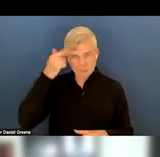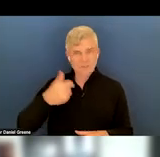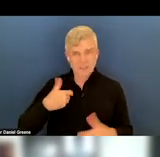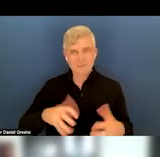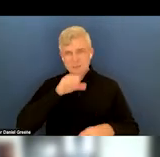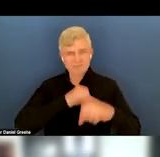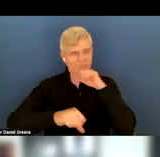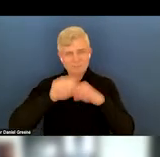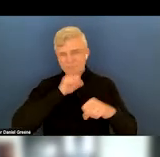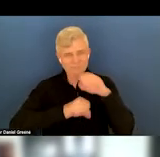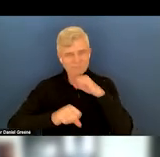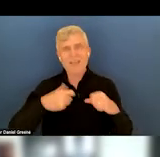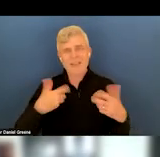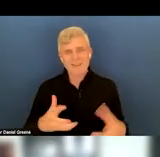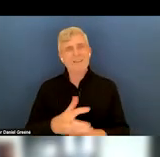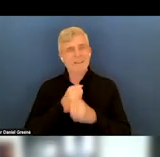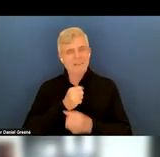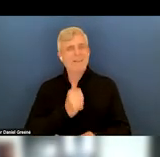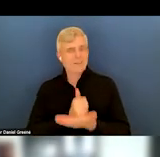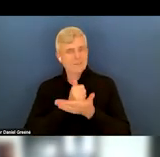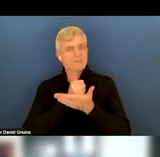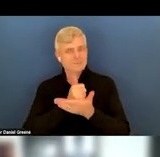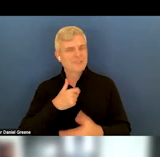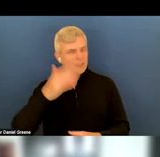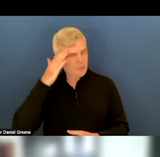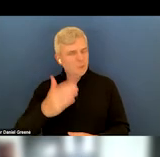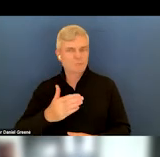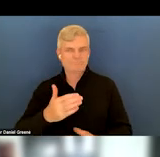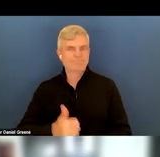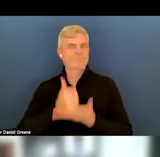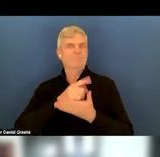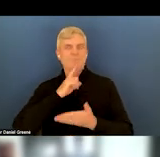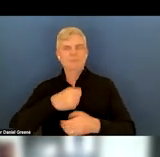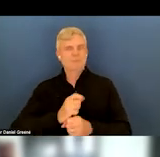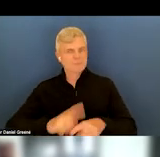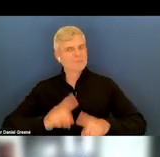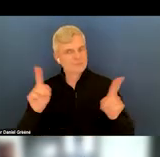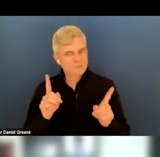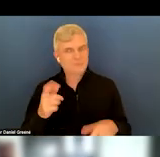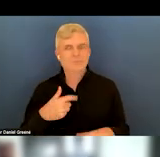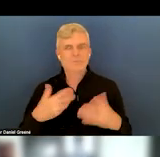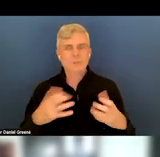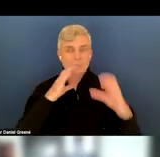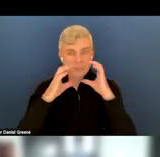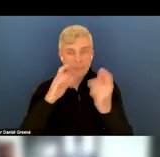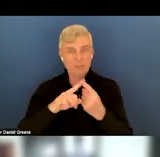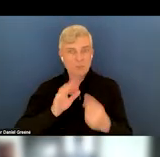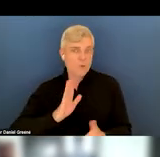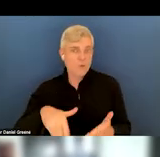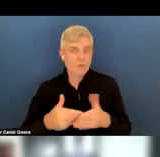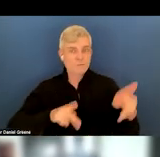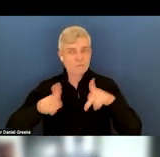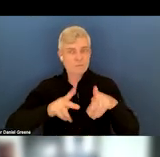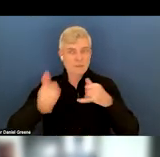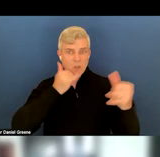help, and I know what a difference health can make. So I want to communicate that to the callers who call. And I do want to say we